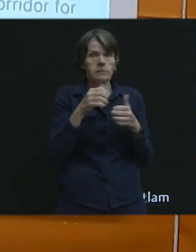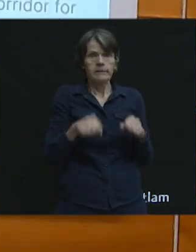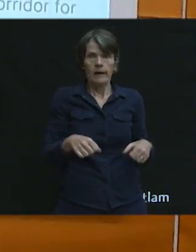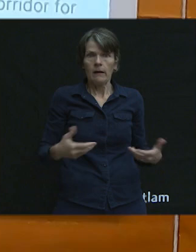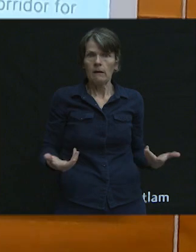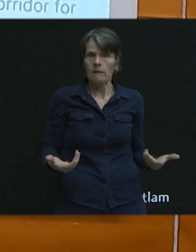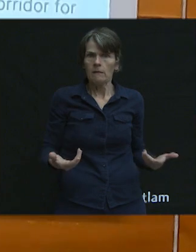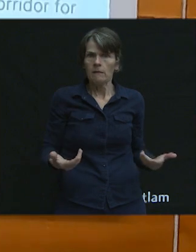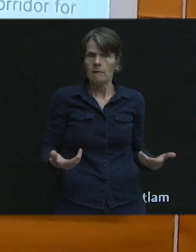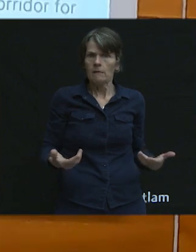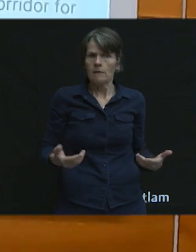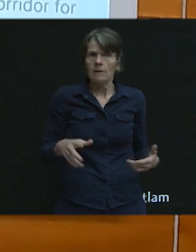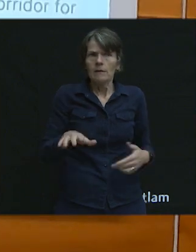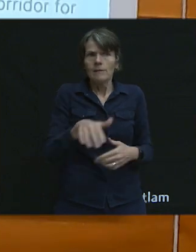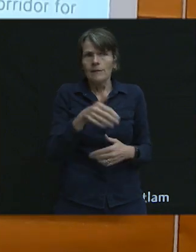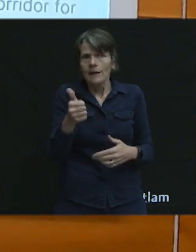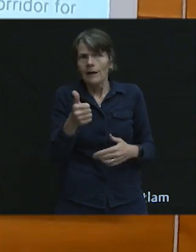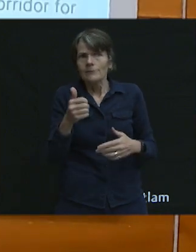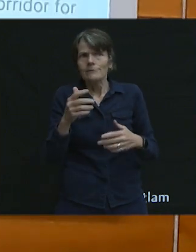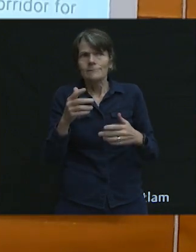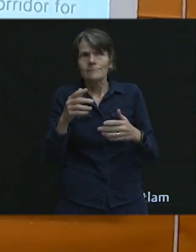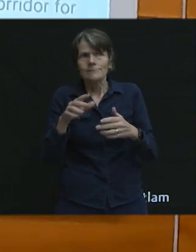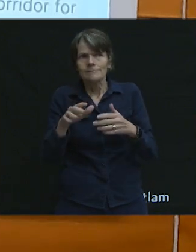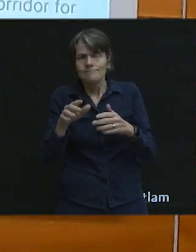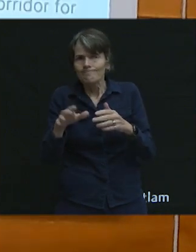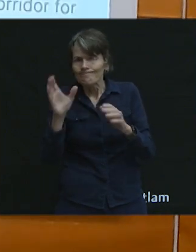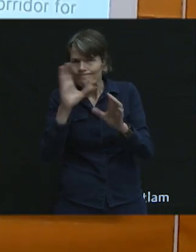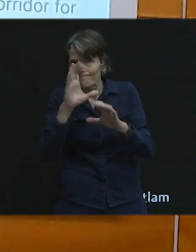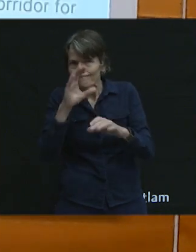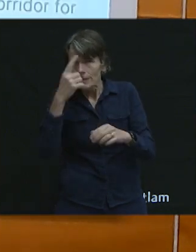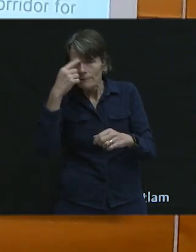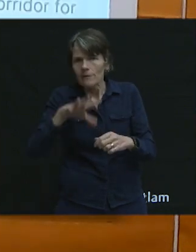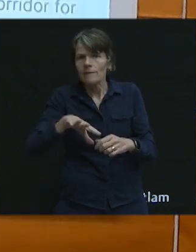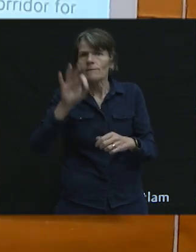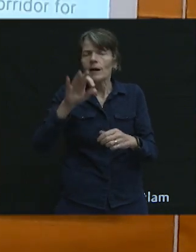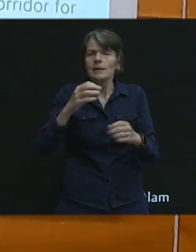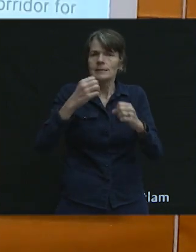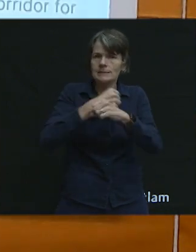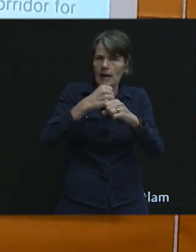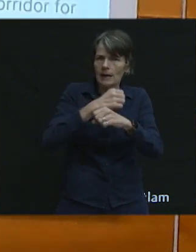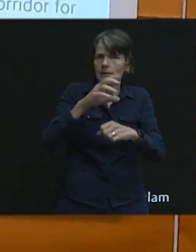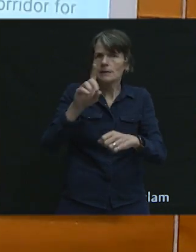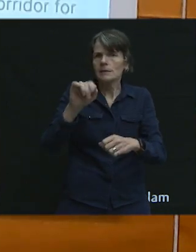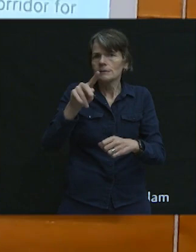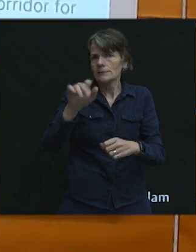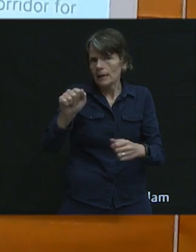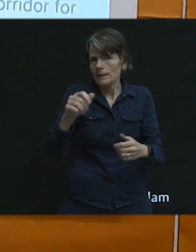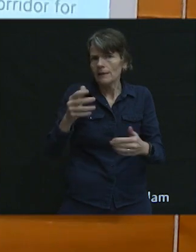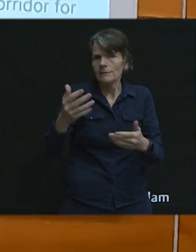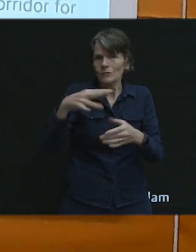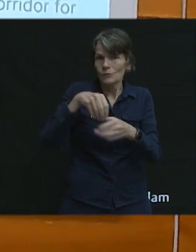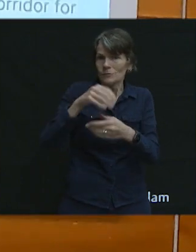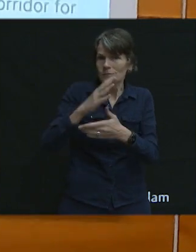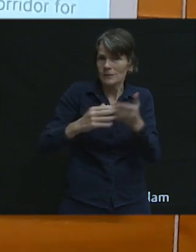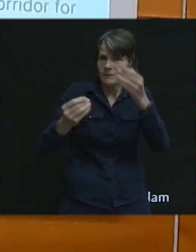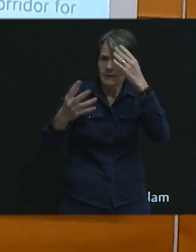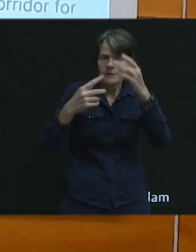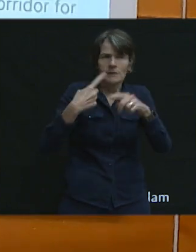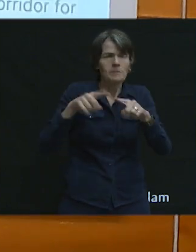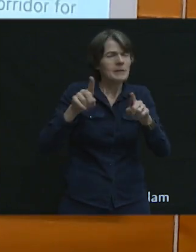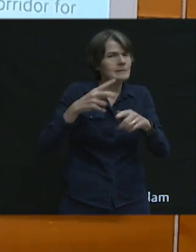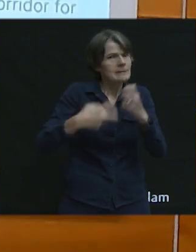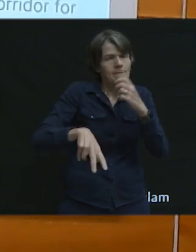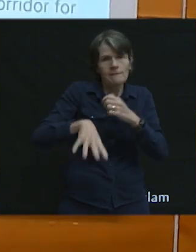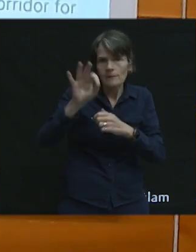some other sources of data that we're looking at from Hub and some others that have some of this information. But it is difficult to get.